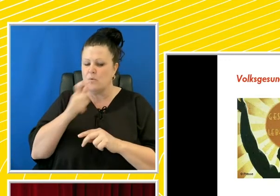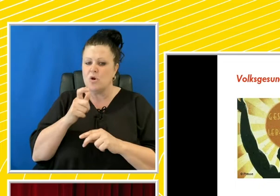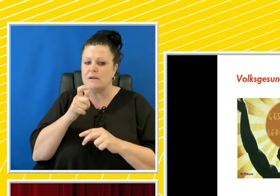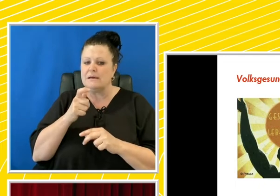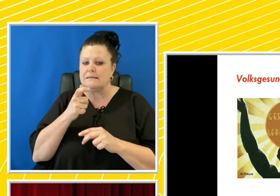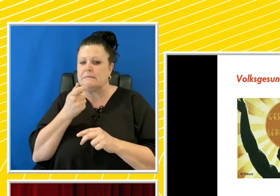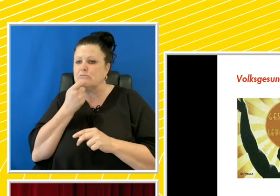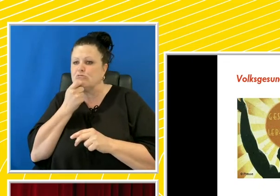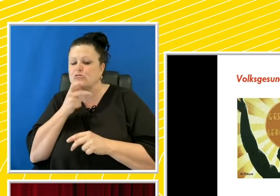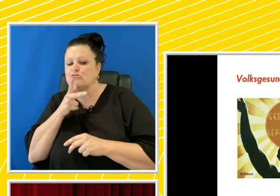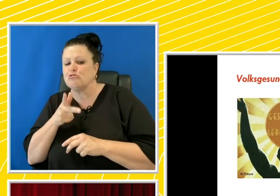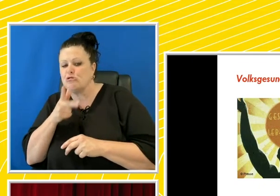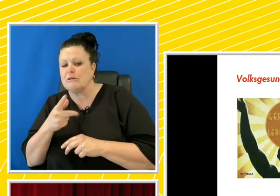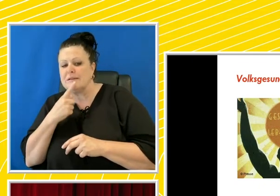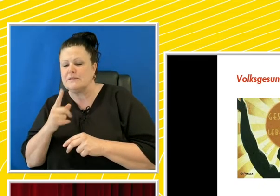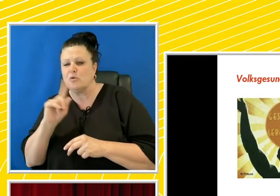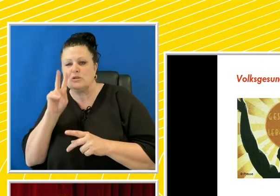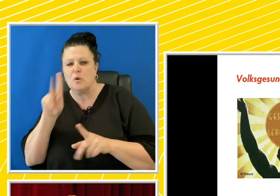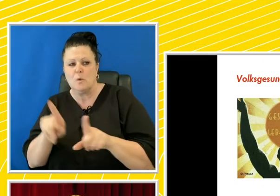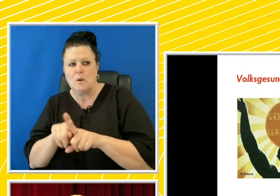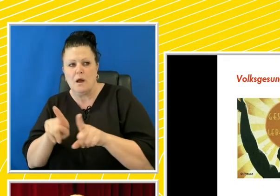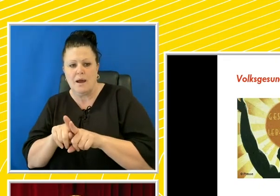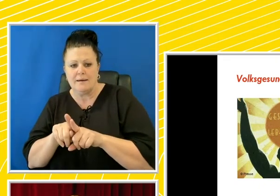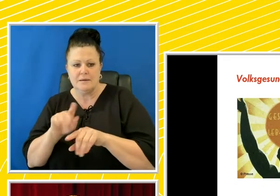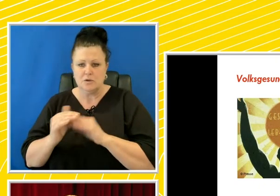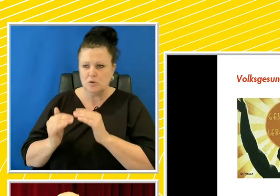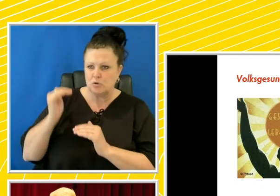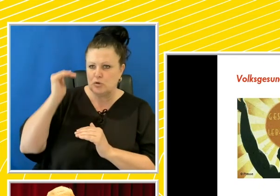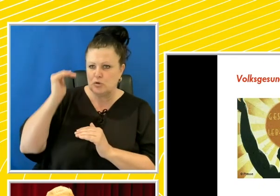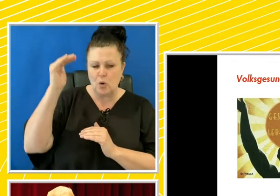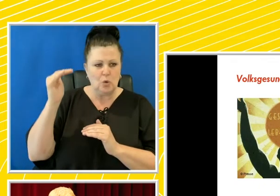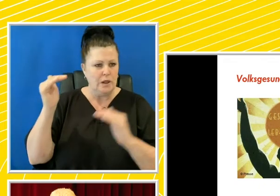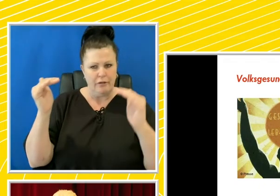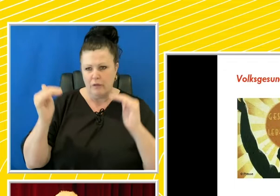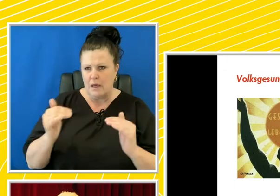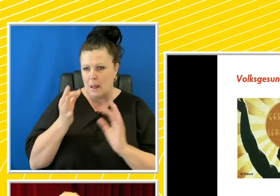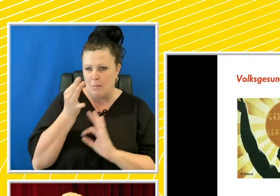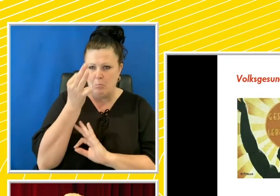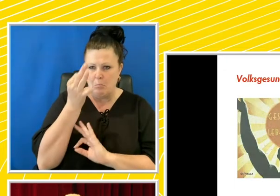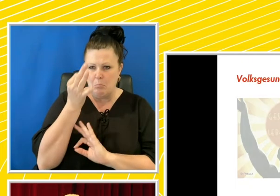what does the ideal Aryan look like? As tall as Goebbels, as slim as Goering, and as blonde as Hitler.